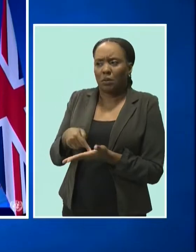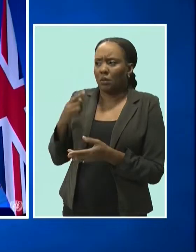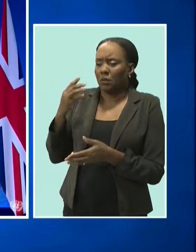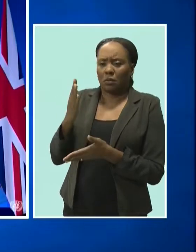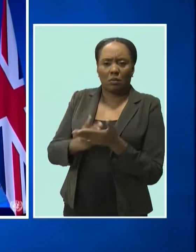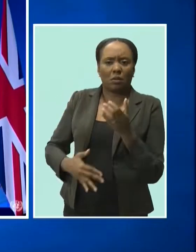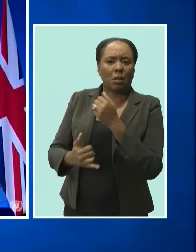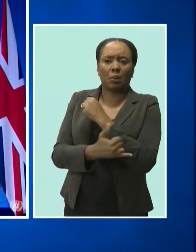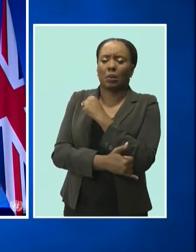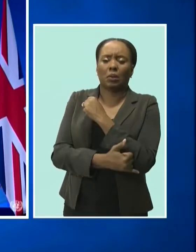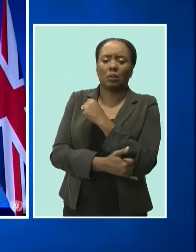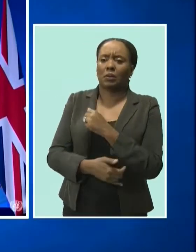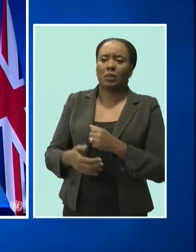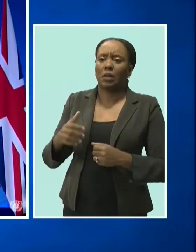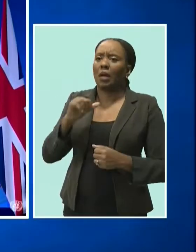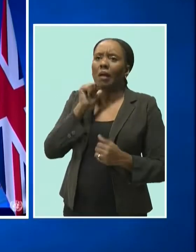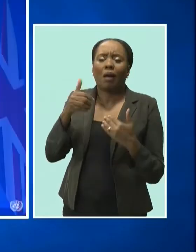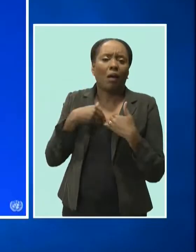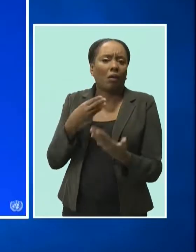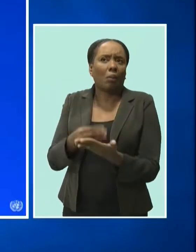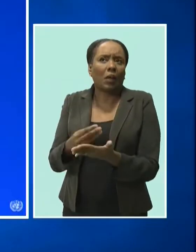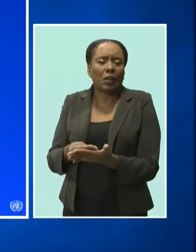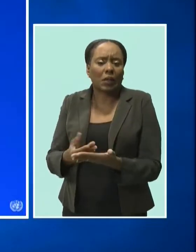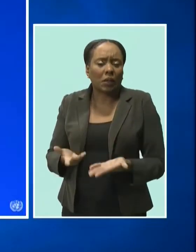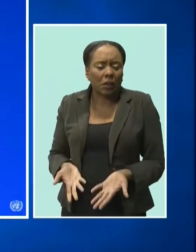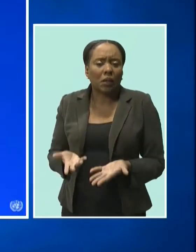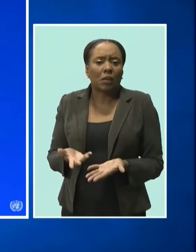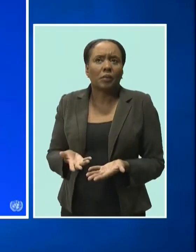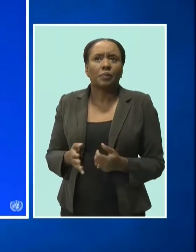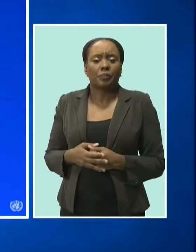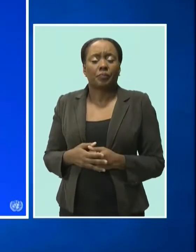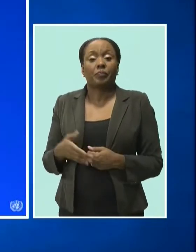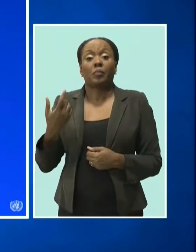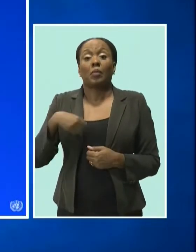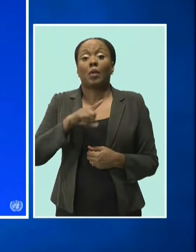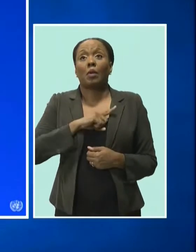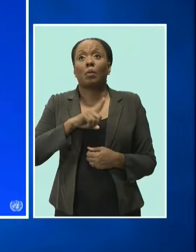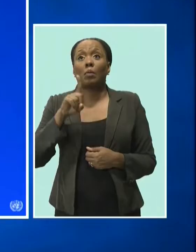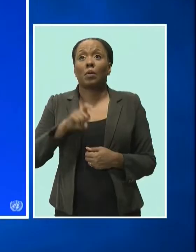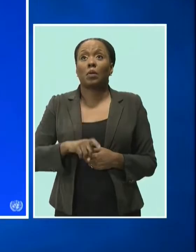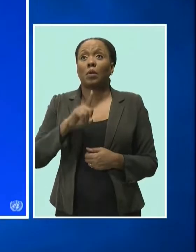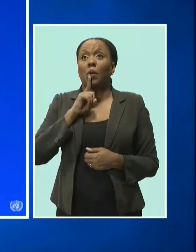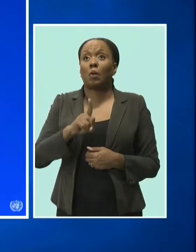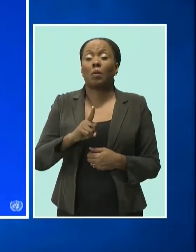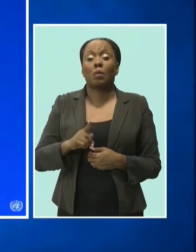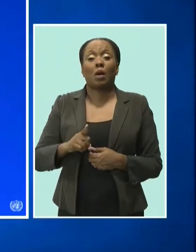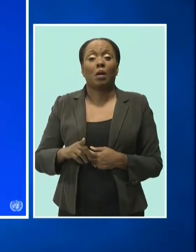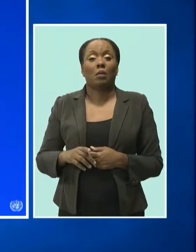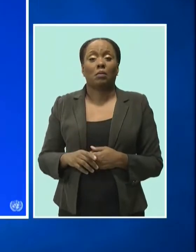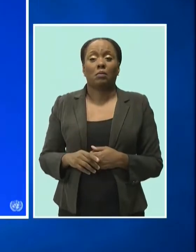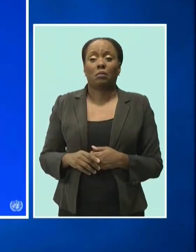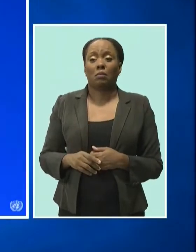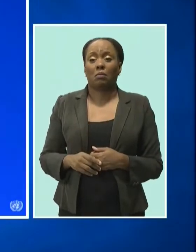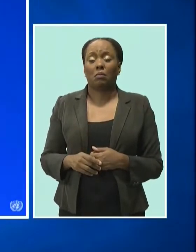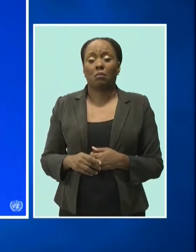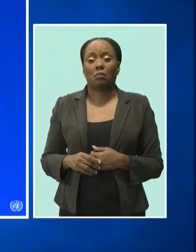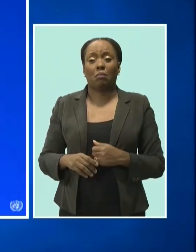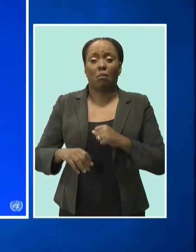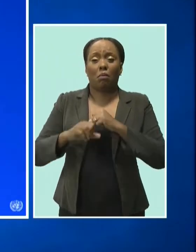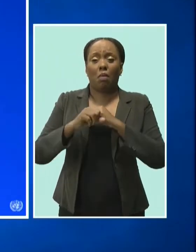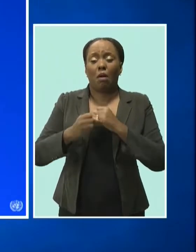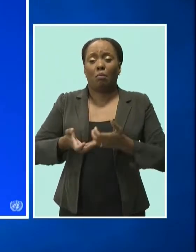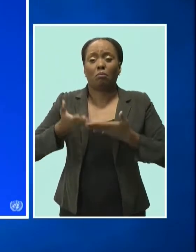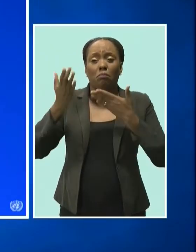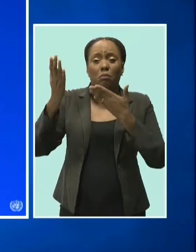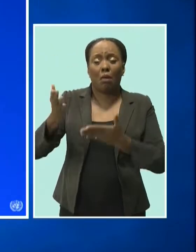to go green. Here we need a vast military-style campaign to marshal the strength of the global private